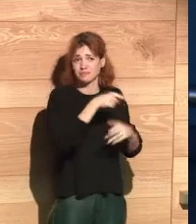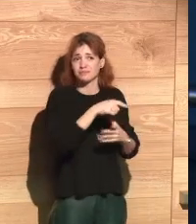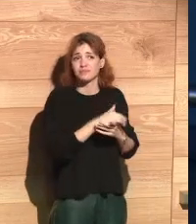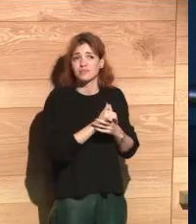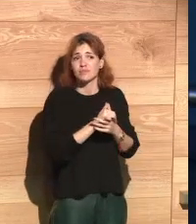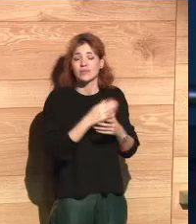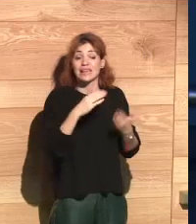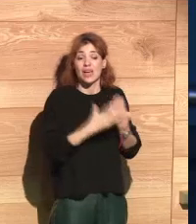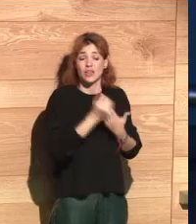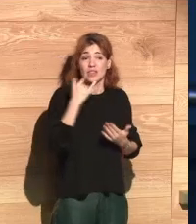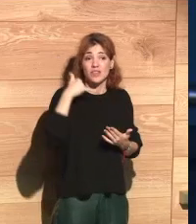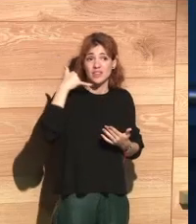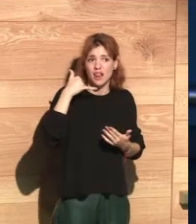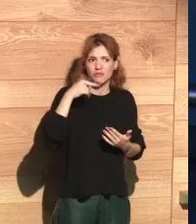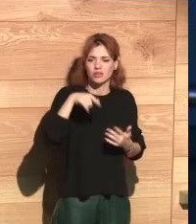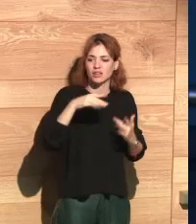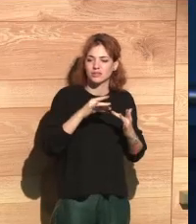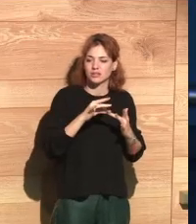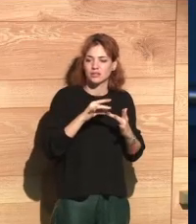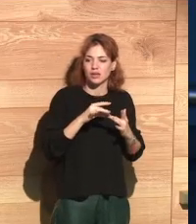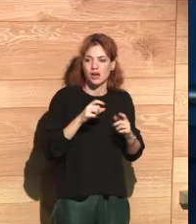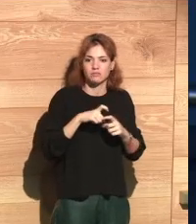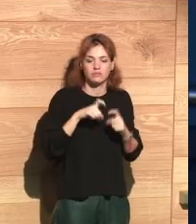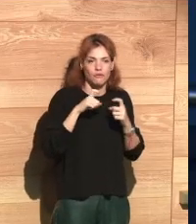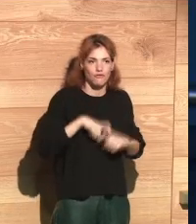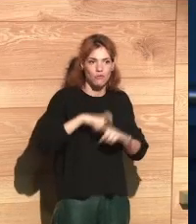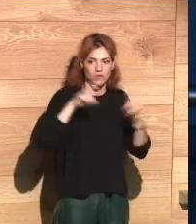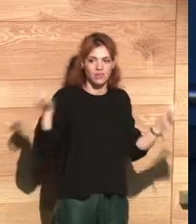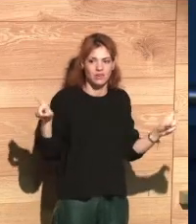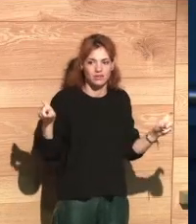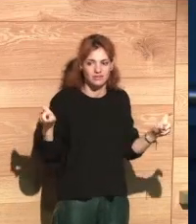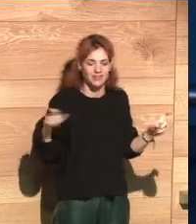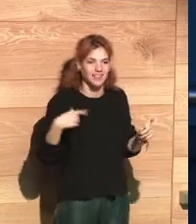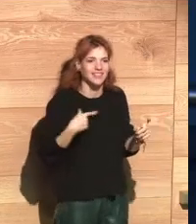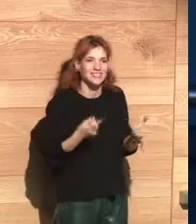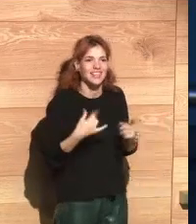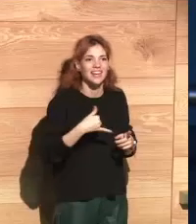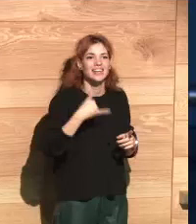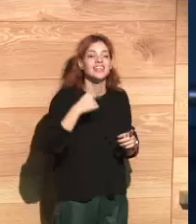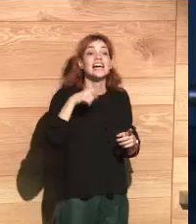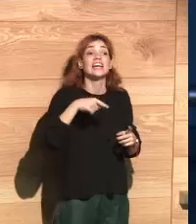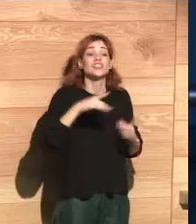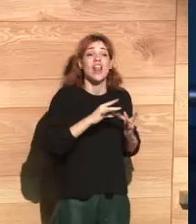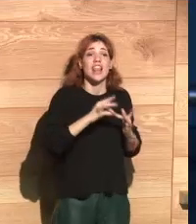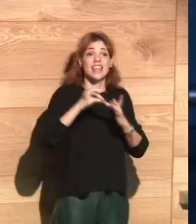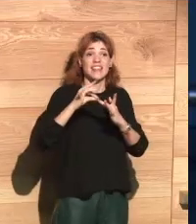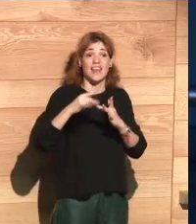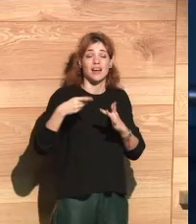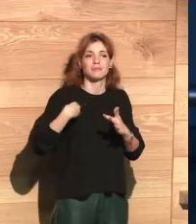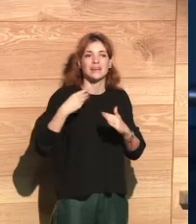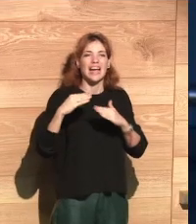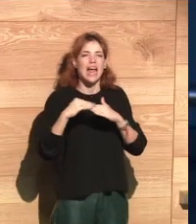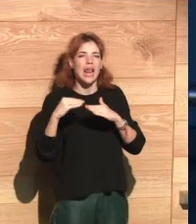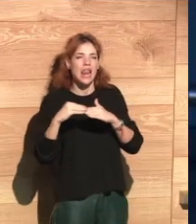provided by digitalization. Telefonica is also leading the path towards ensuring the